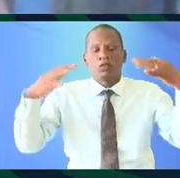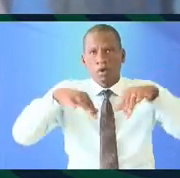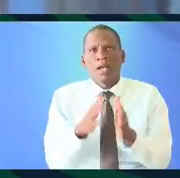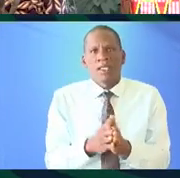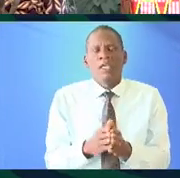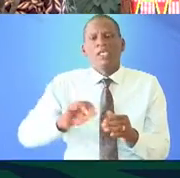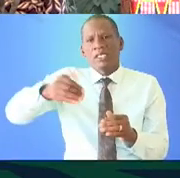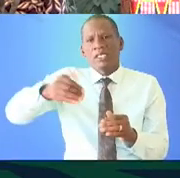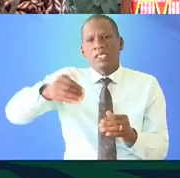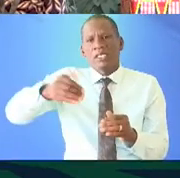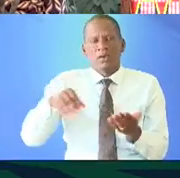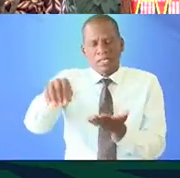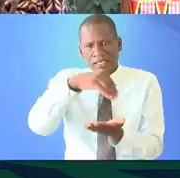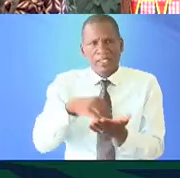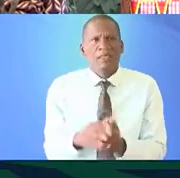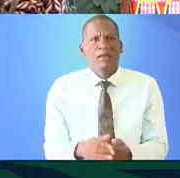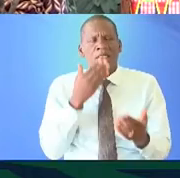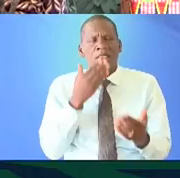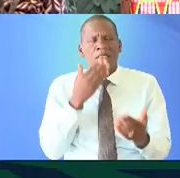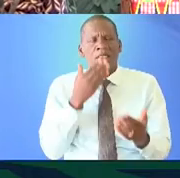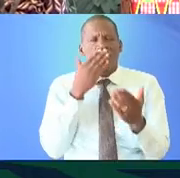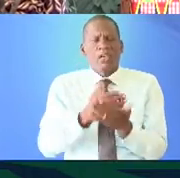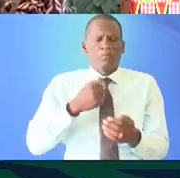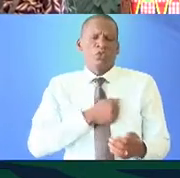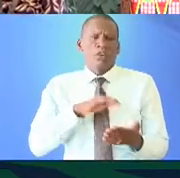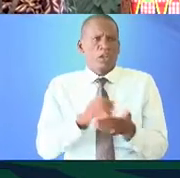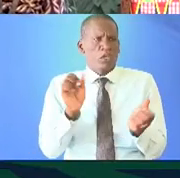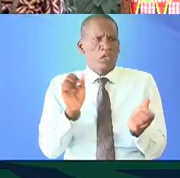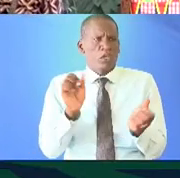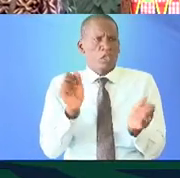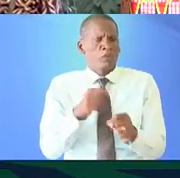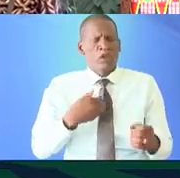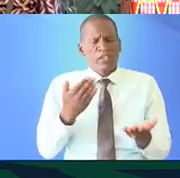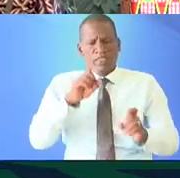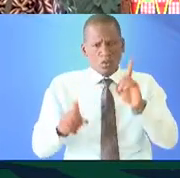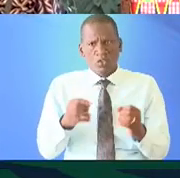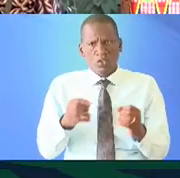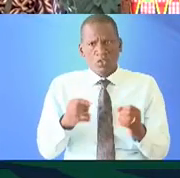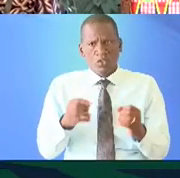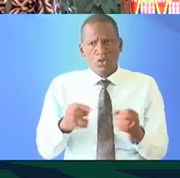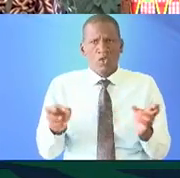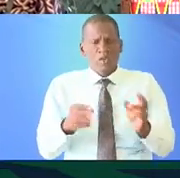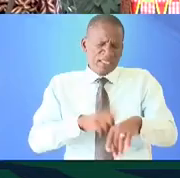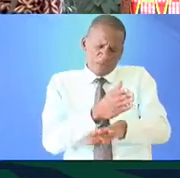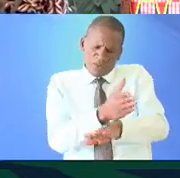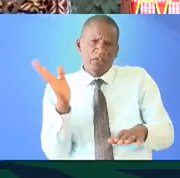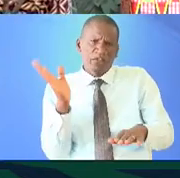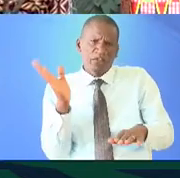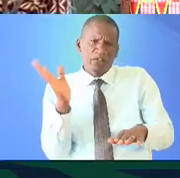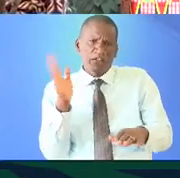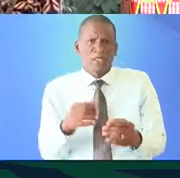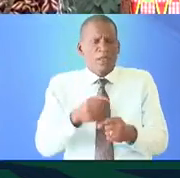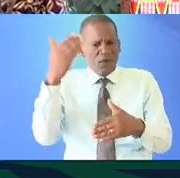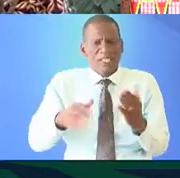and cosmopolitan setups shukri at all of you I'm really sorry that we can't take any more questions we are actually ready over time so